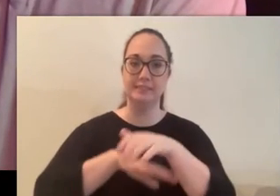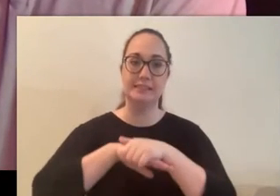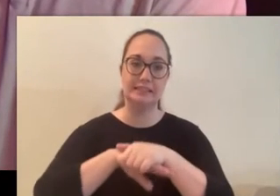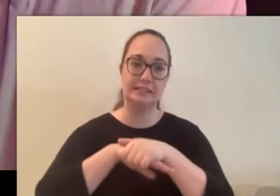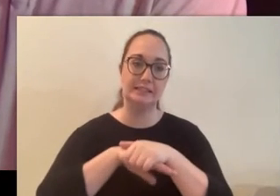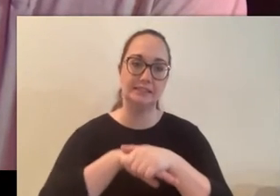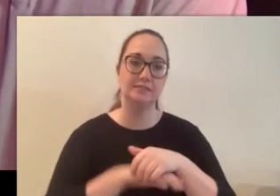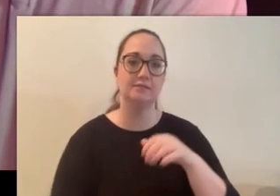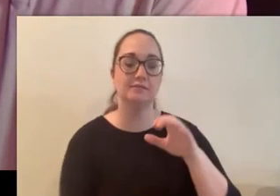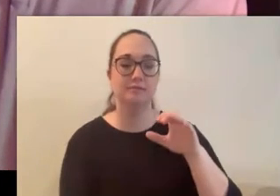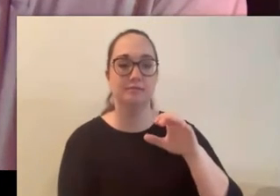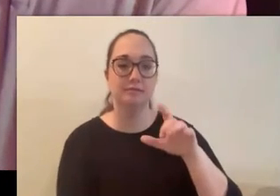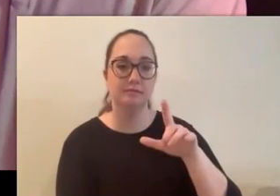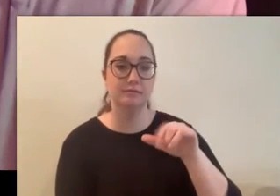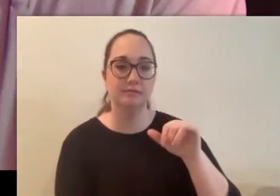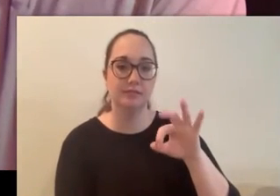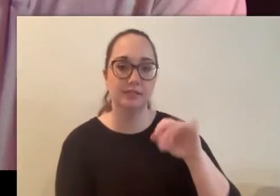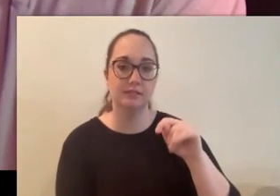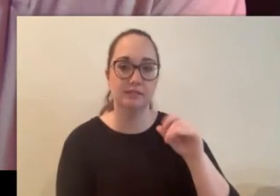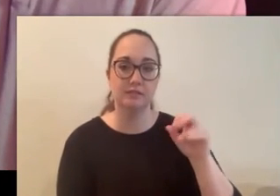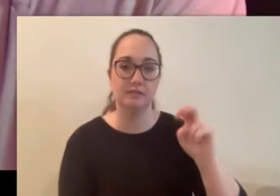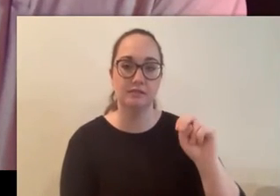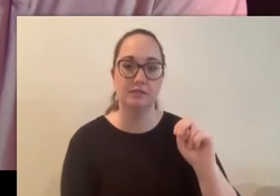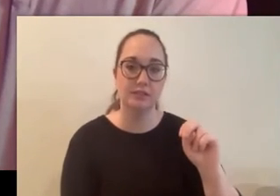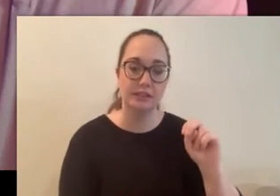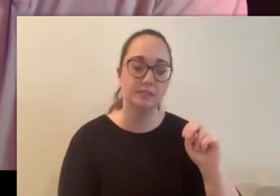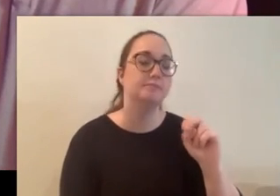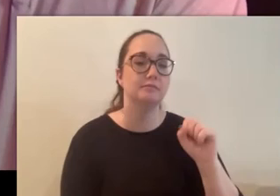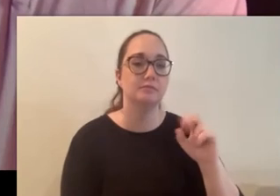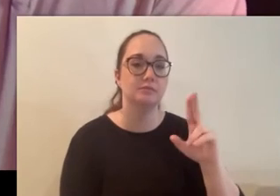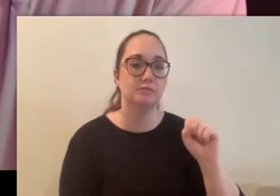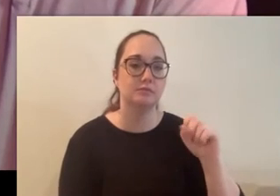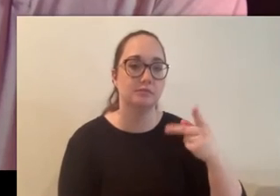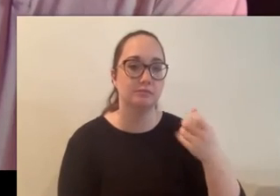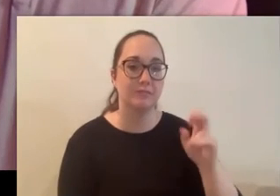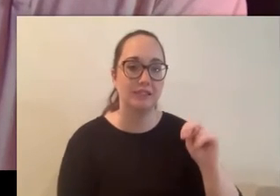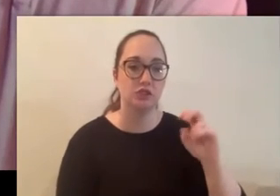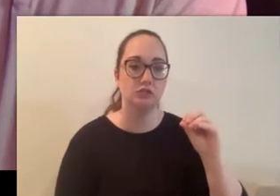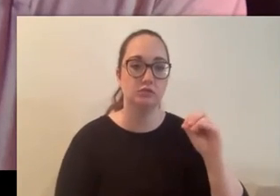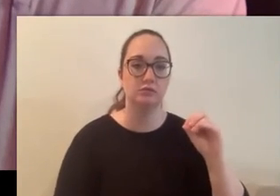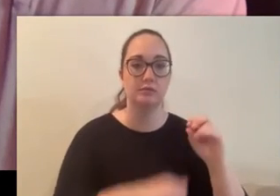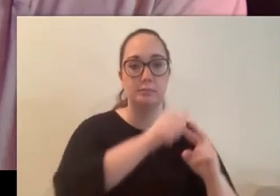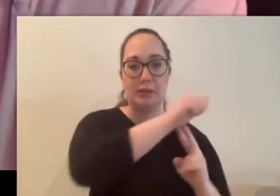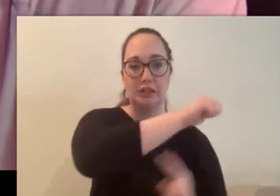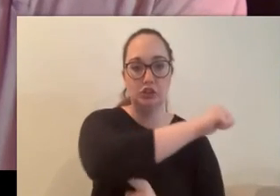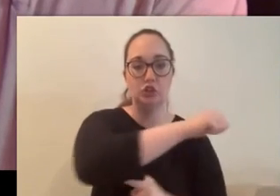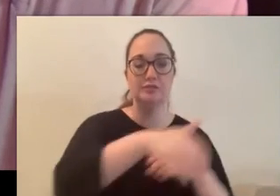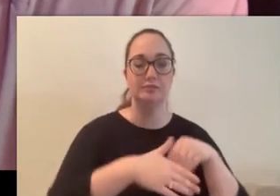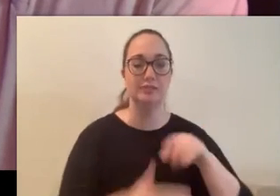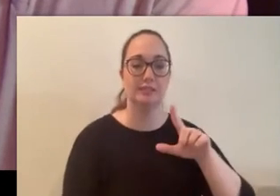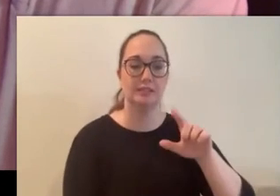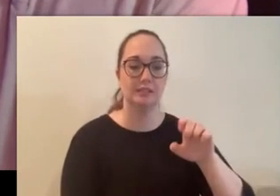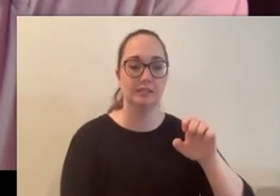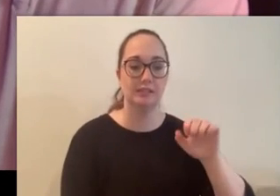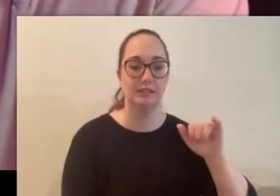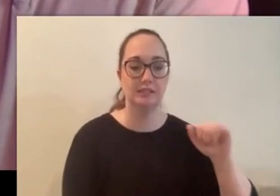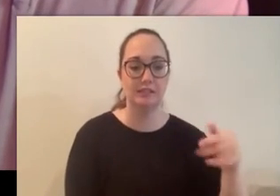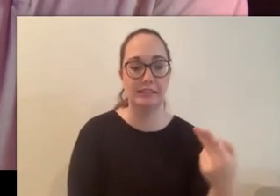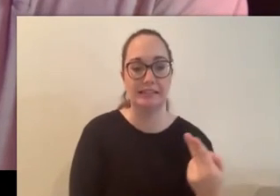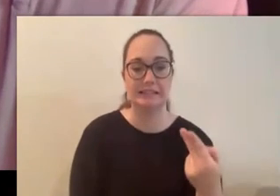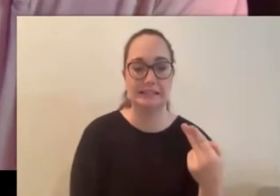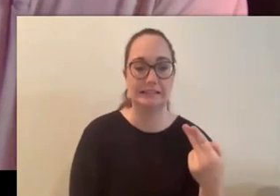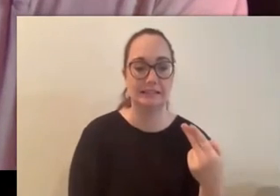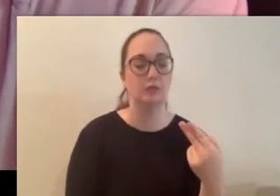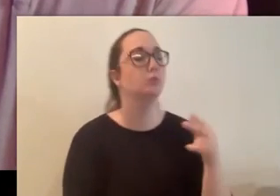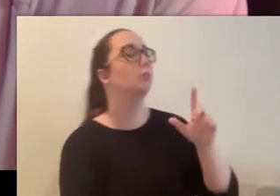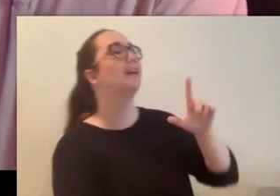suspension bridge and leah woods lee lee woods i apologize to all britons lee woods is two